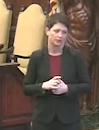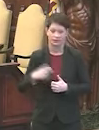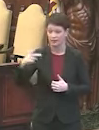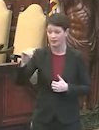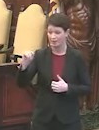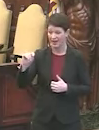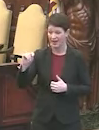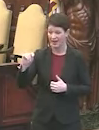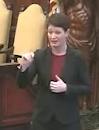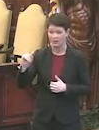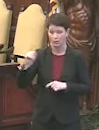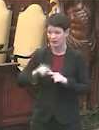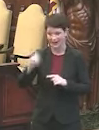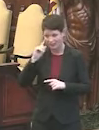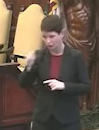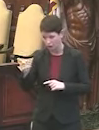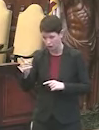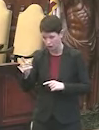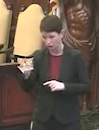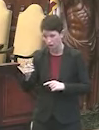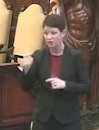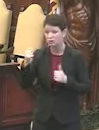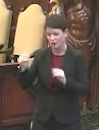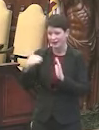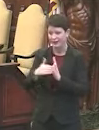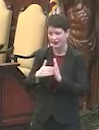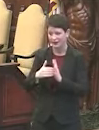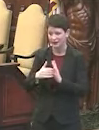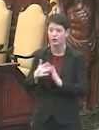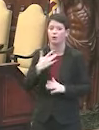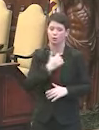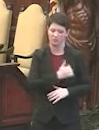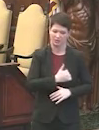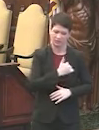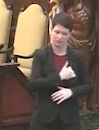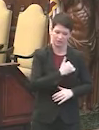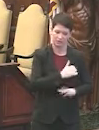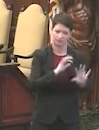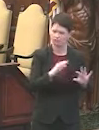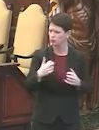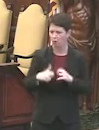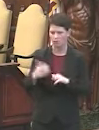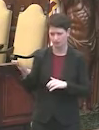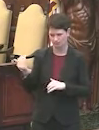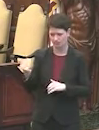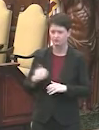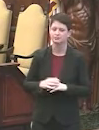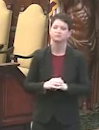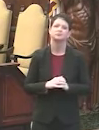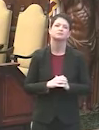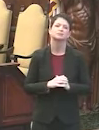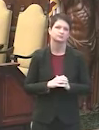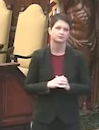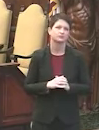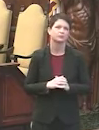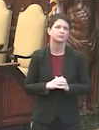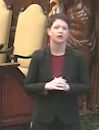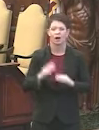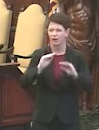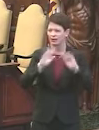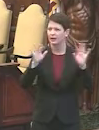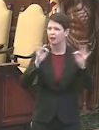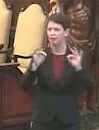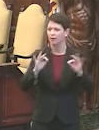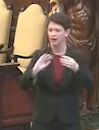Pat, you're unmuted, but we're not hearing you. don't know if you want to try to. Sorry. I'm sorry. No problem. Um, I just wanted to